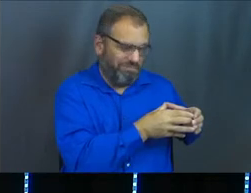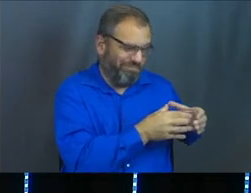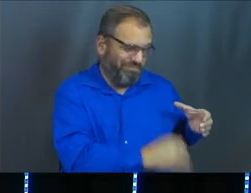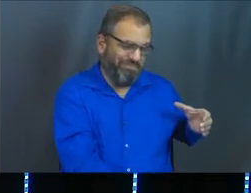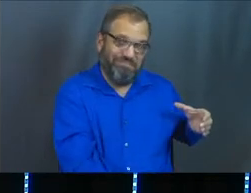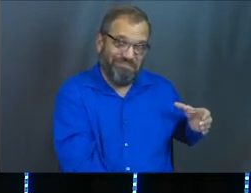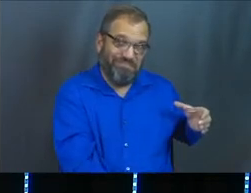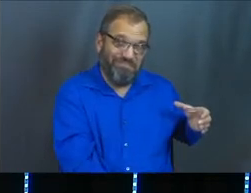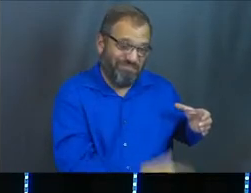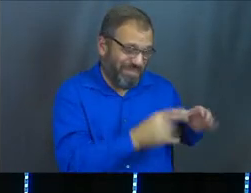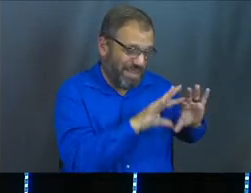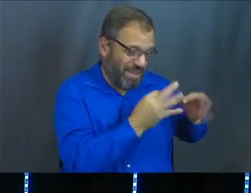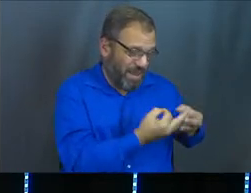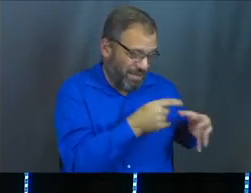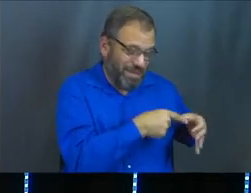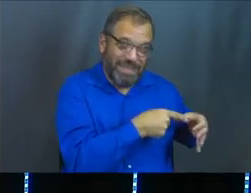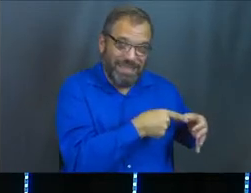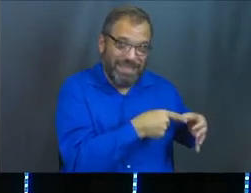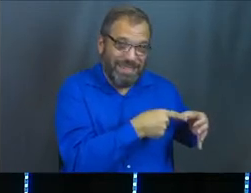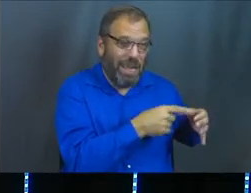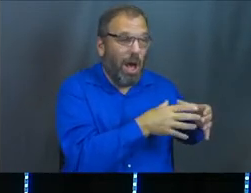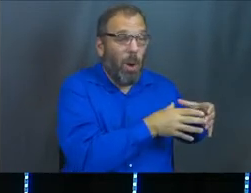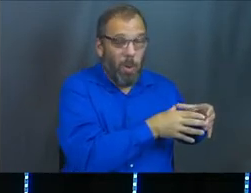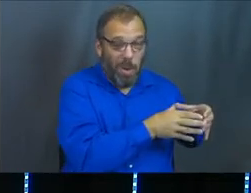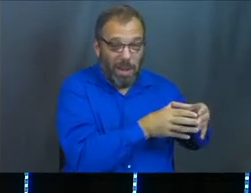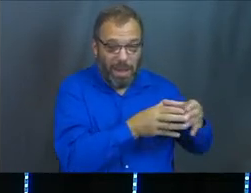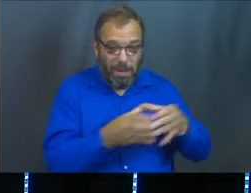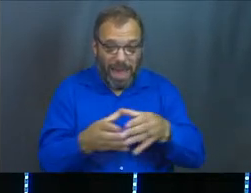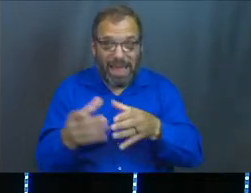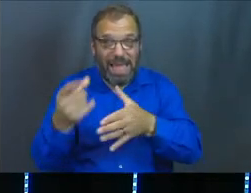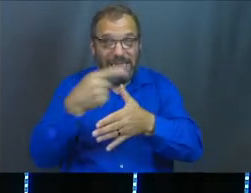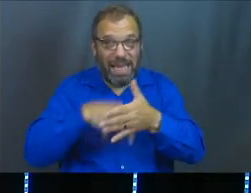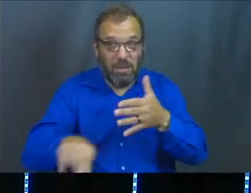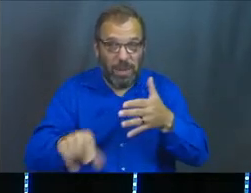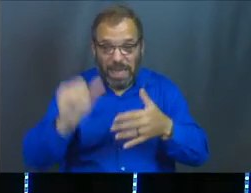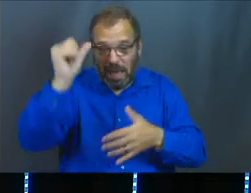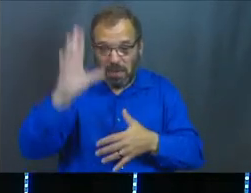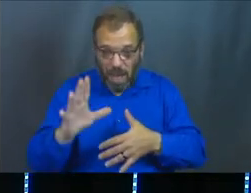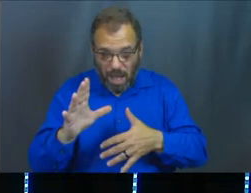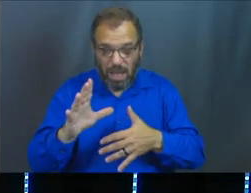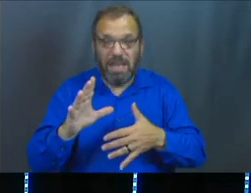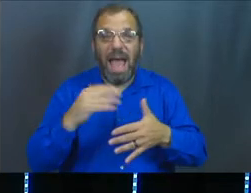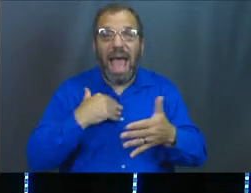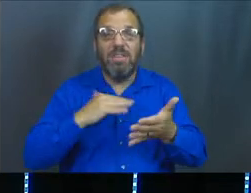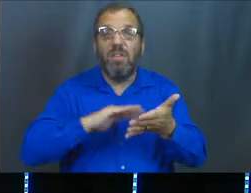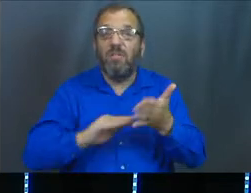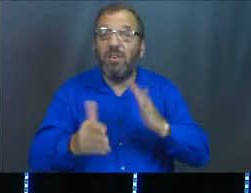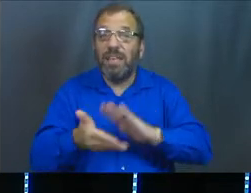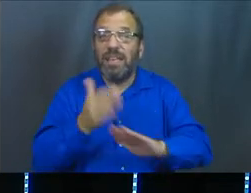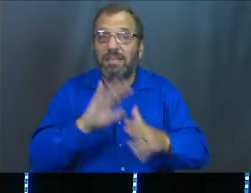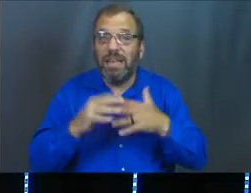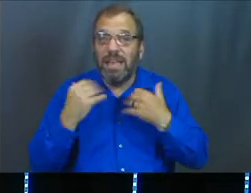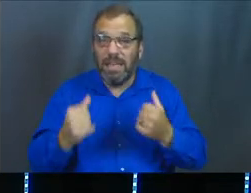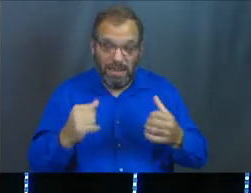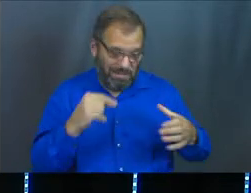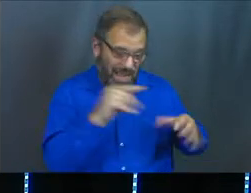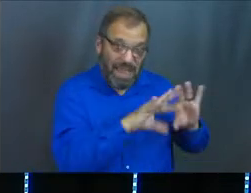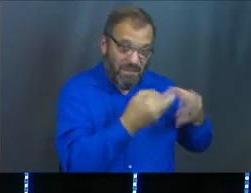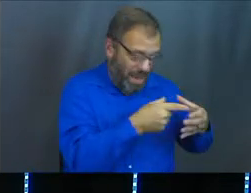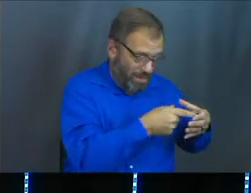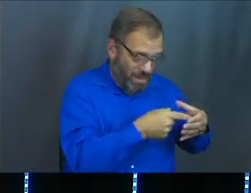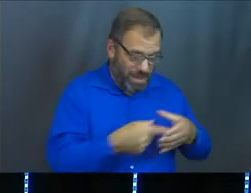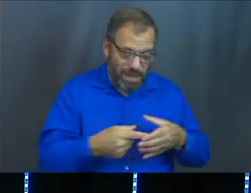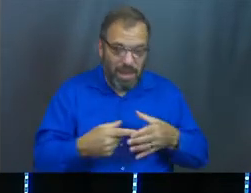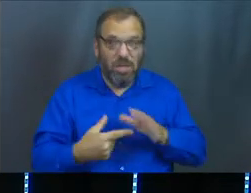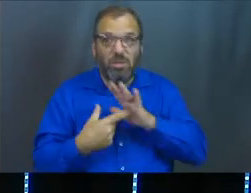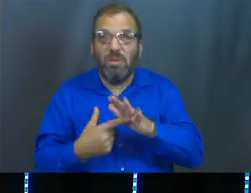And the dysfunctional family is going to come back next week, and God's also got forgiveness and healing to bring there as well,